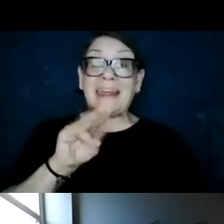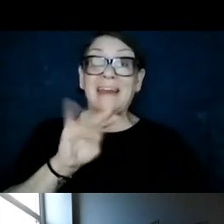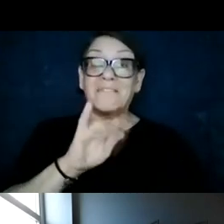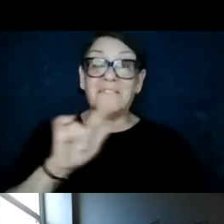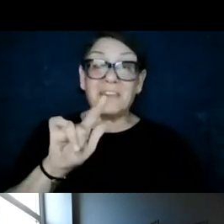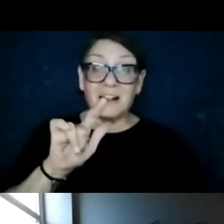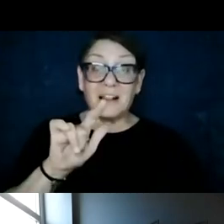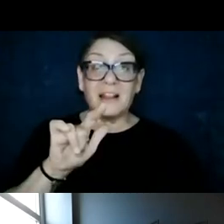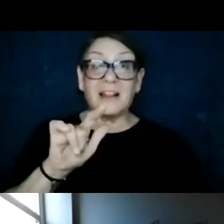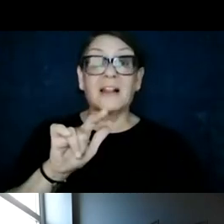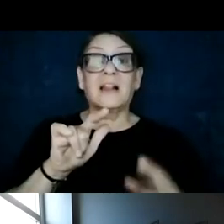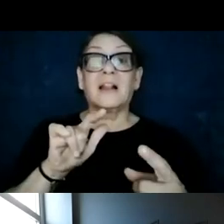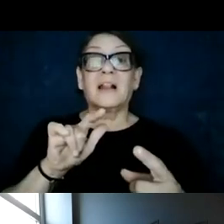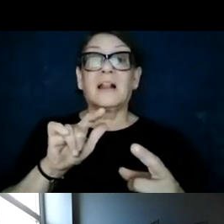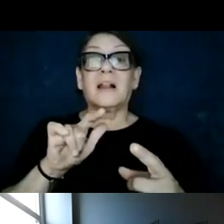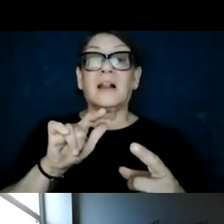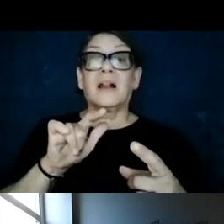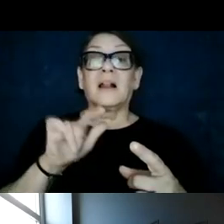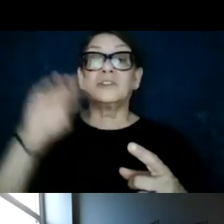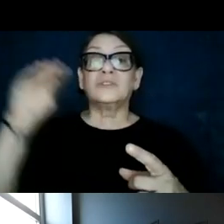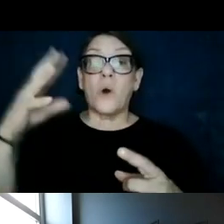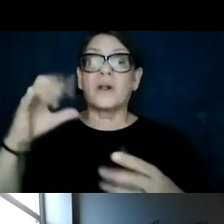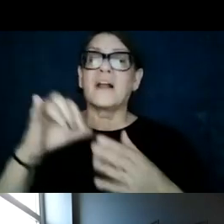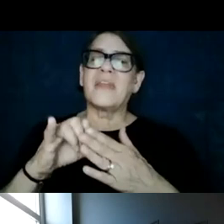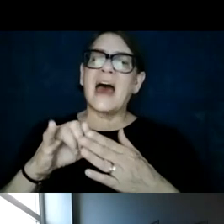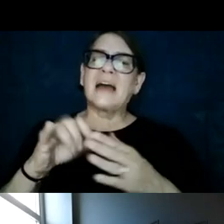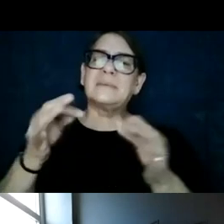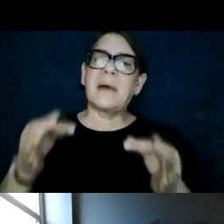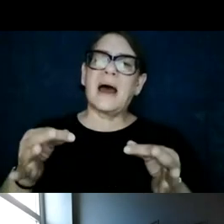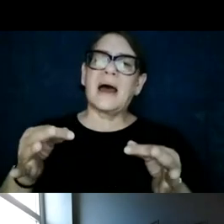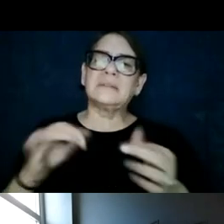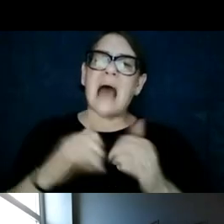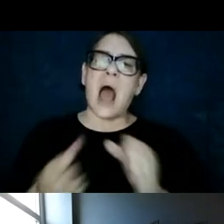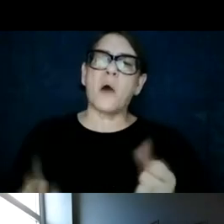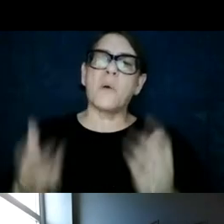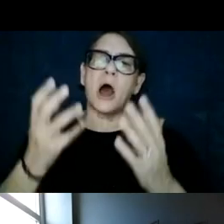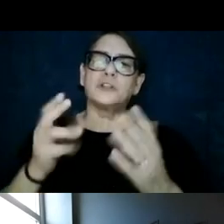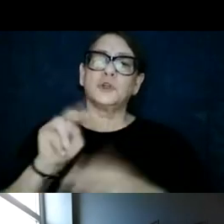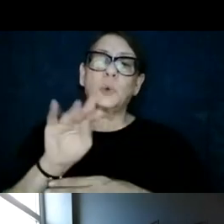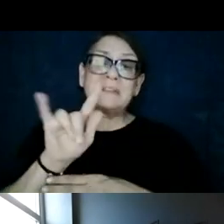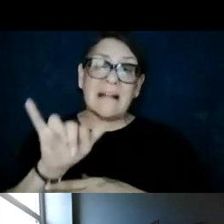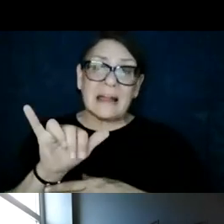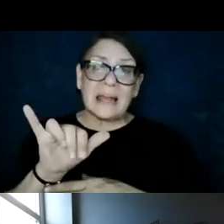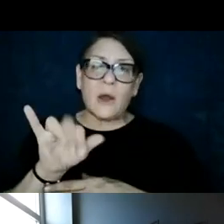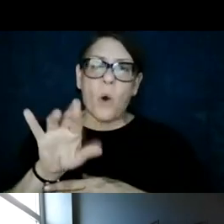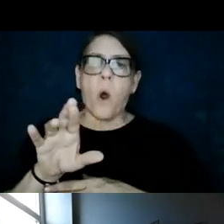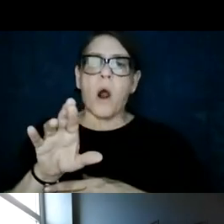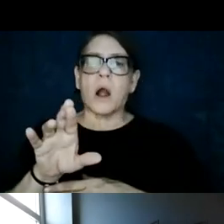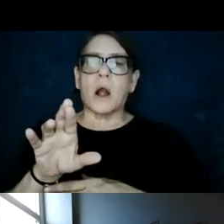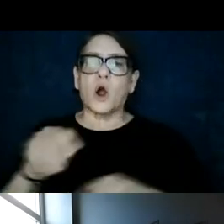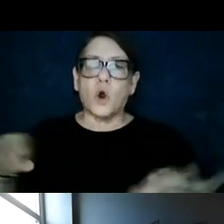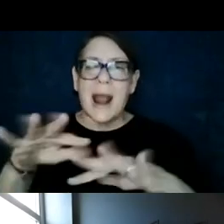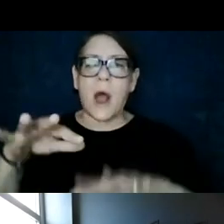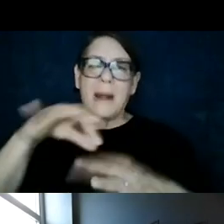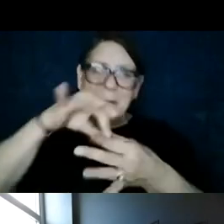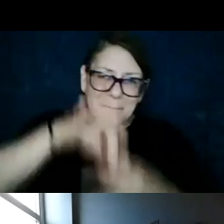Montara Mountain, modeled how much solar infill utilities, I would say ground-mounted solar